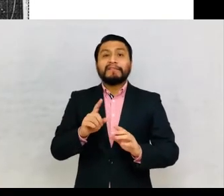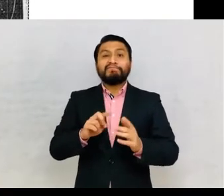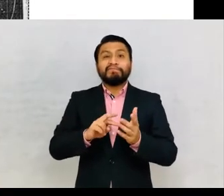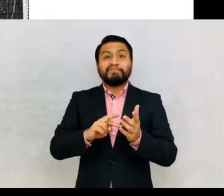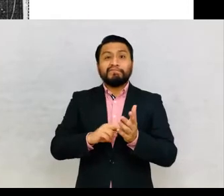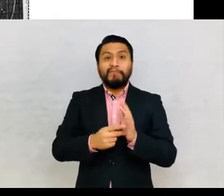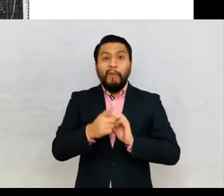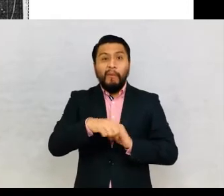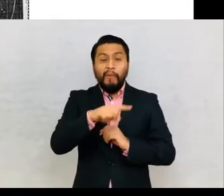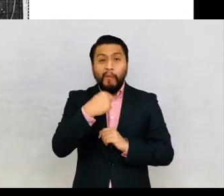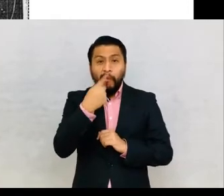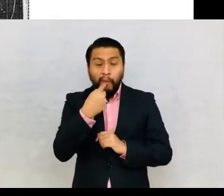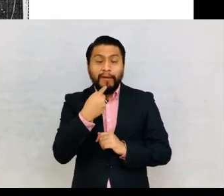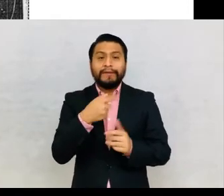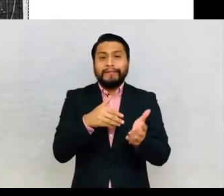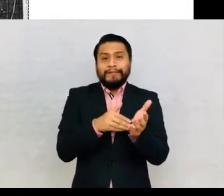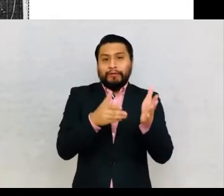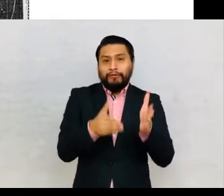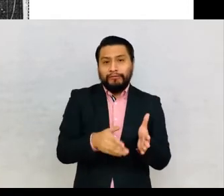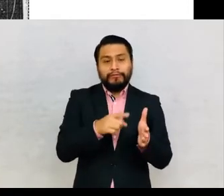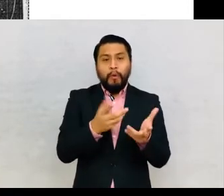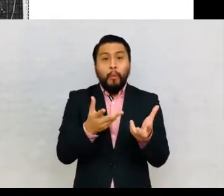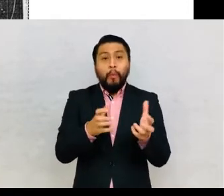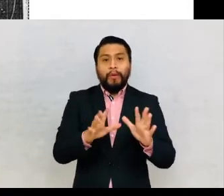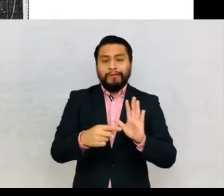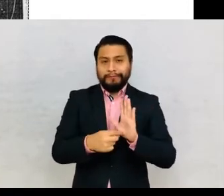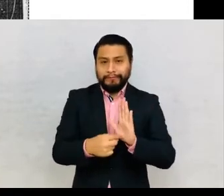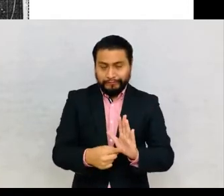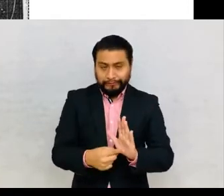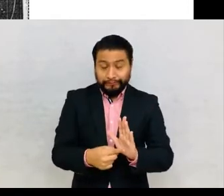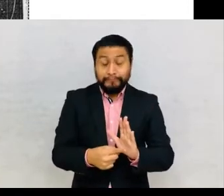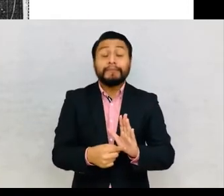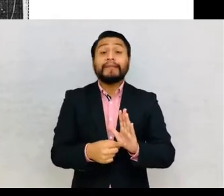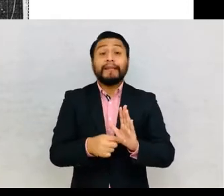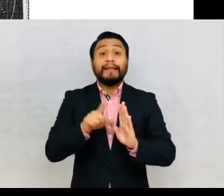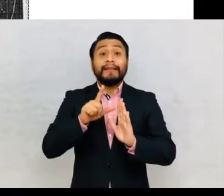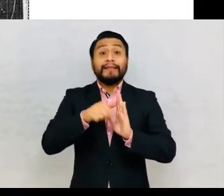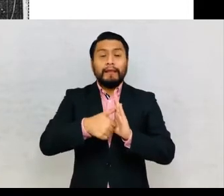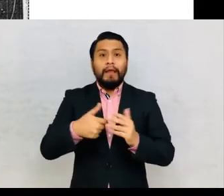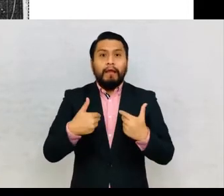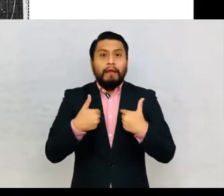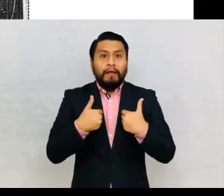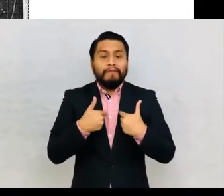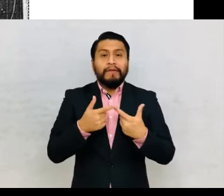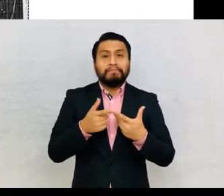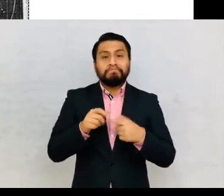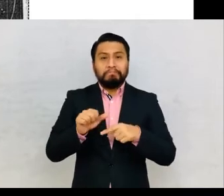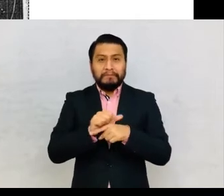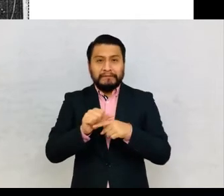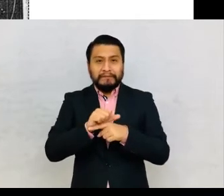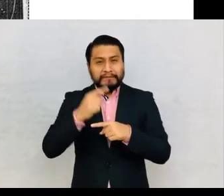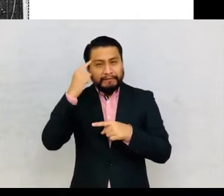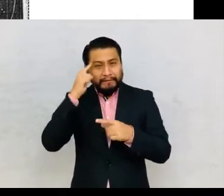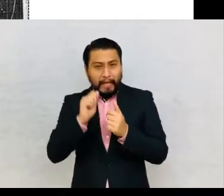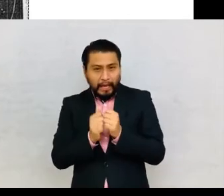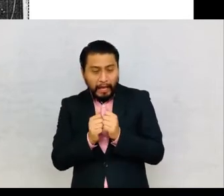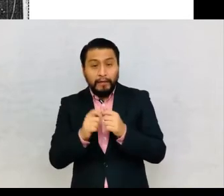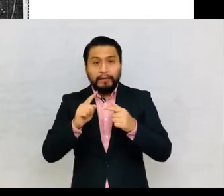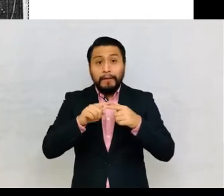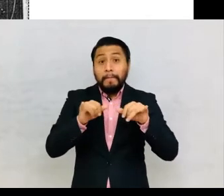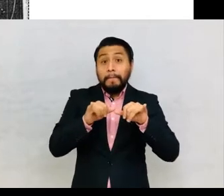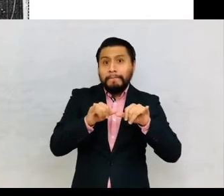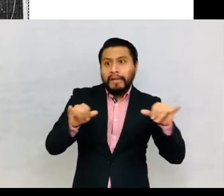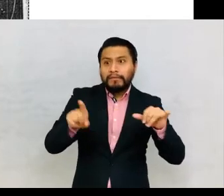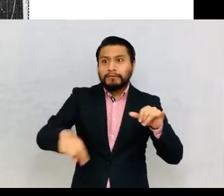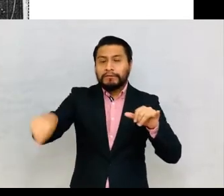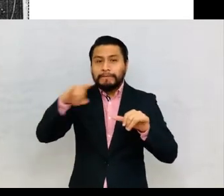They did not need to legitimize themselves. It would be later that they began to practice measuring minds, which included measuring the